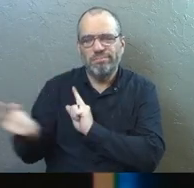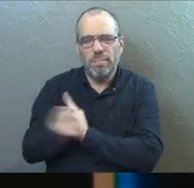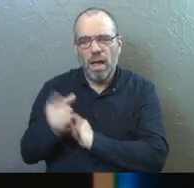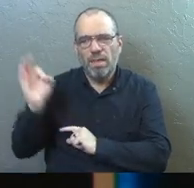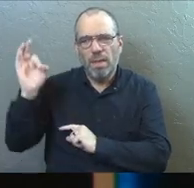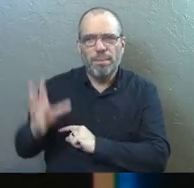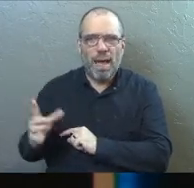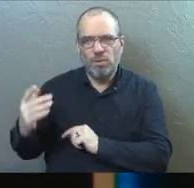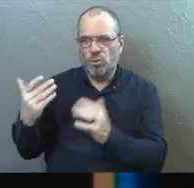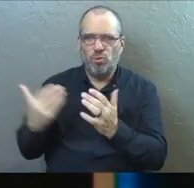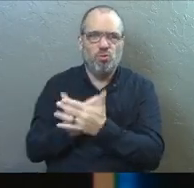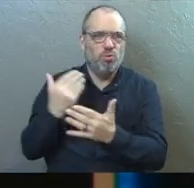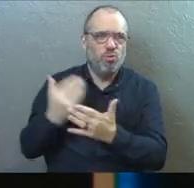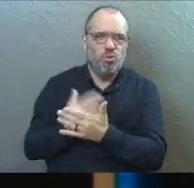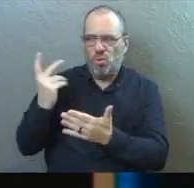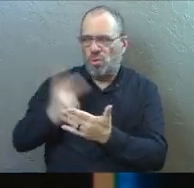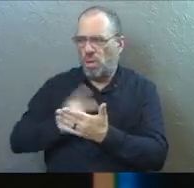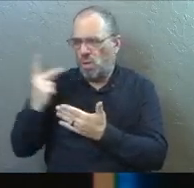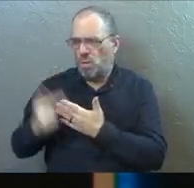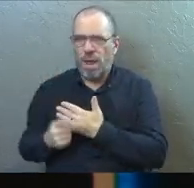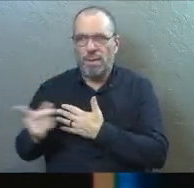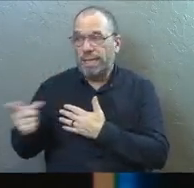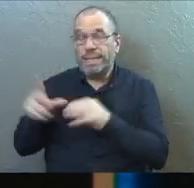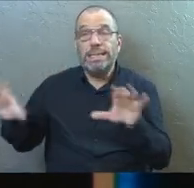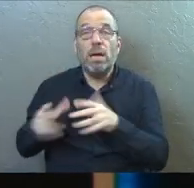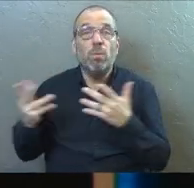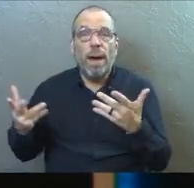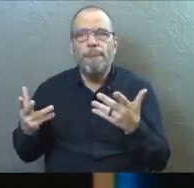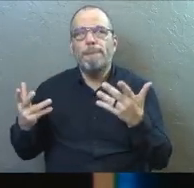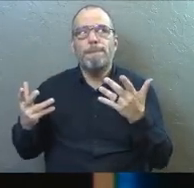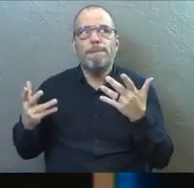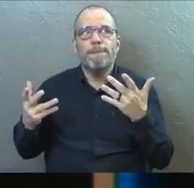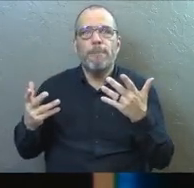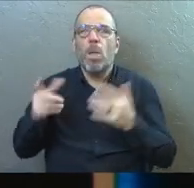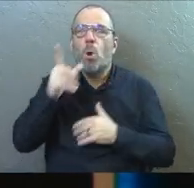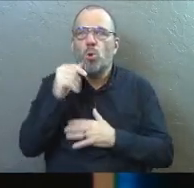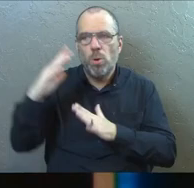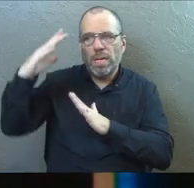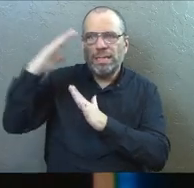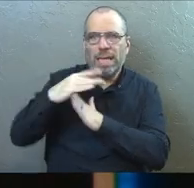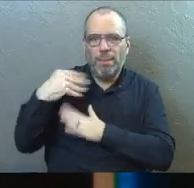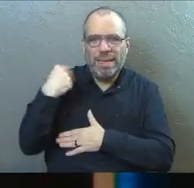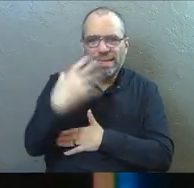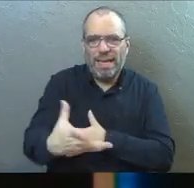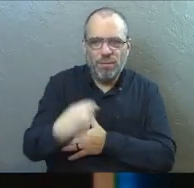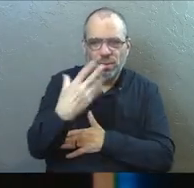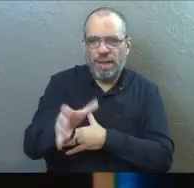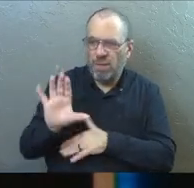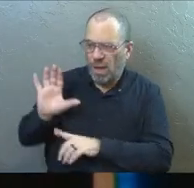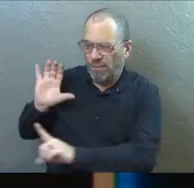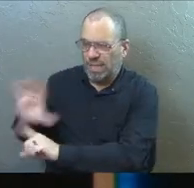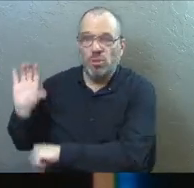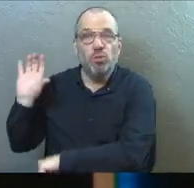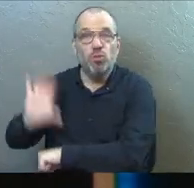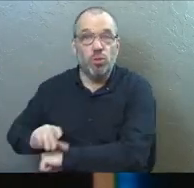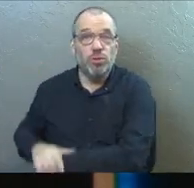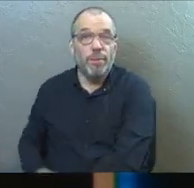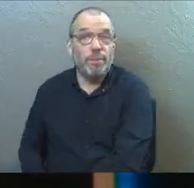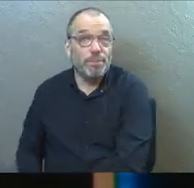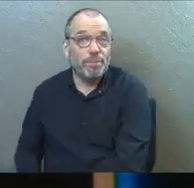pastor's got this new program. And what he's done is he's identified who the top givers of his church are.